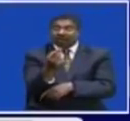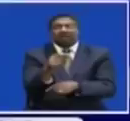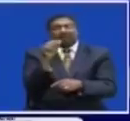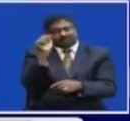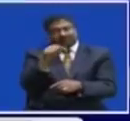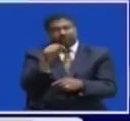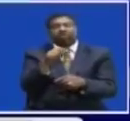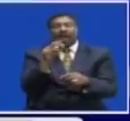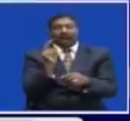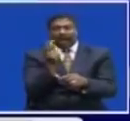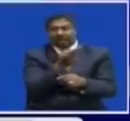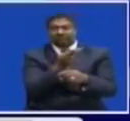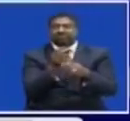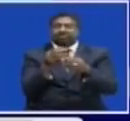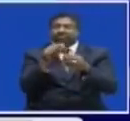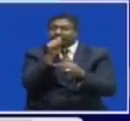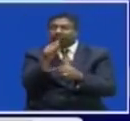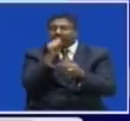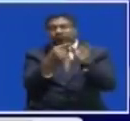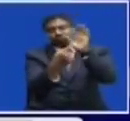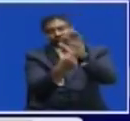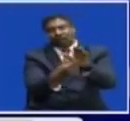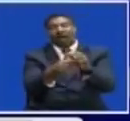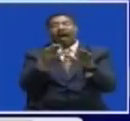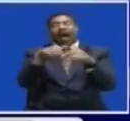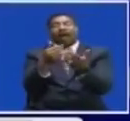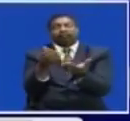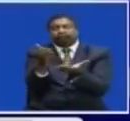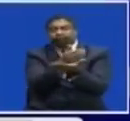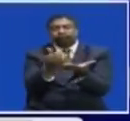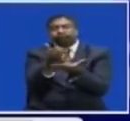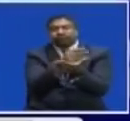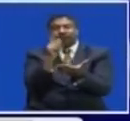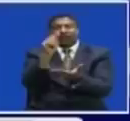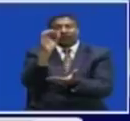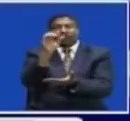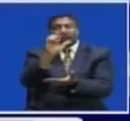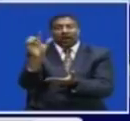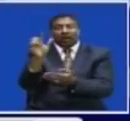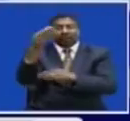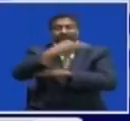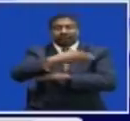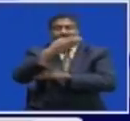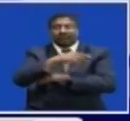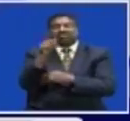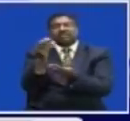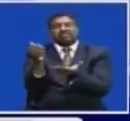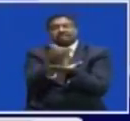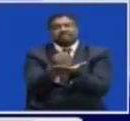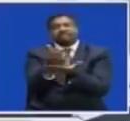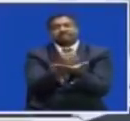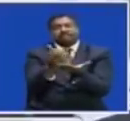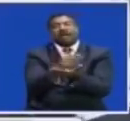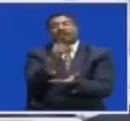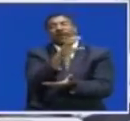Disclosed this when he led a team of journalists to monitor the tolling process At the Shimabala Toe Plaza We have details in this report